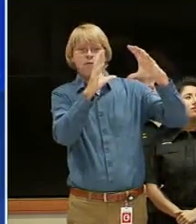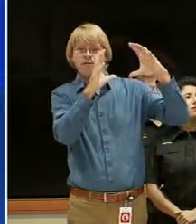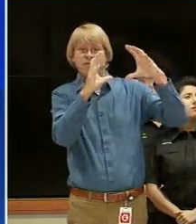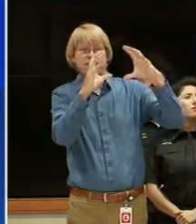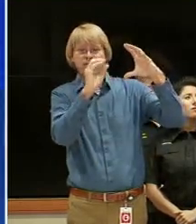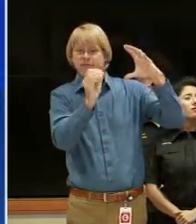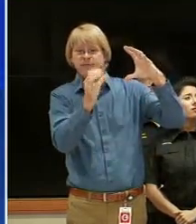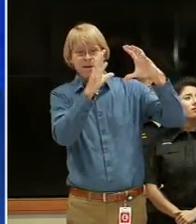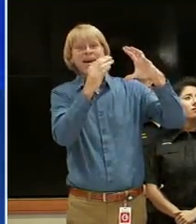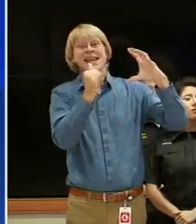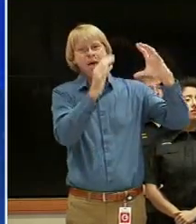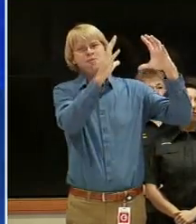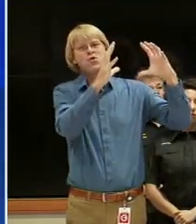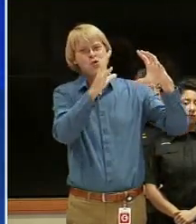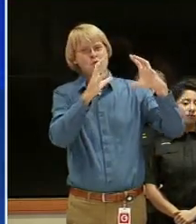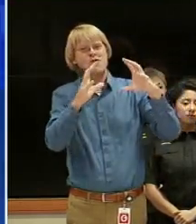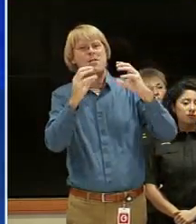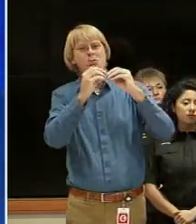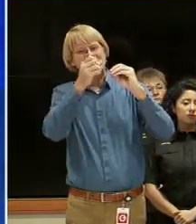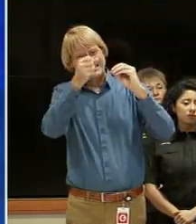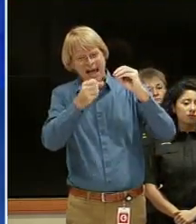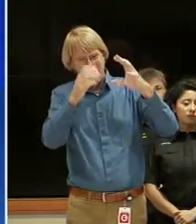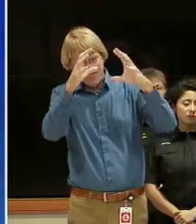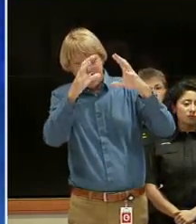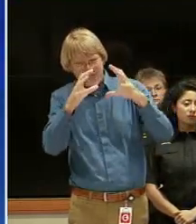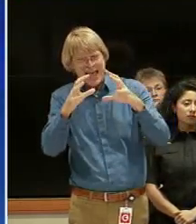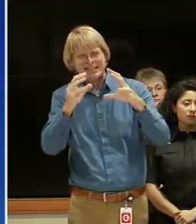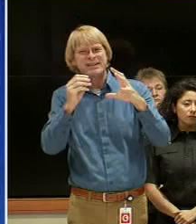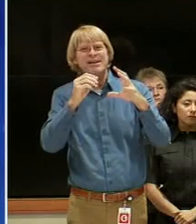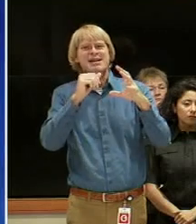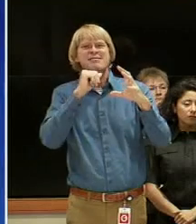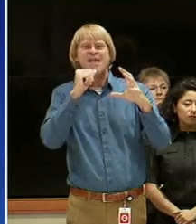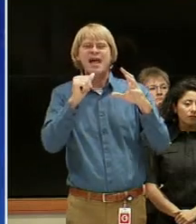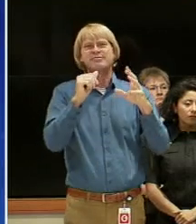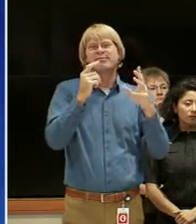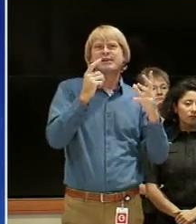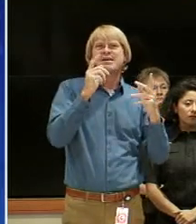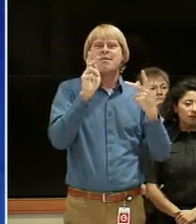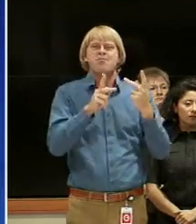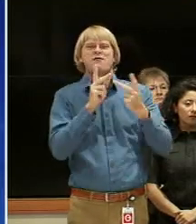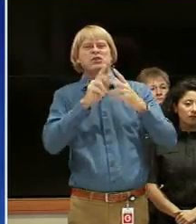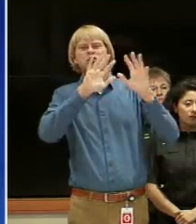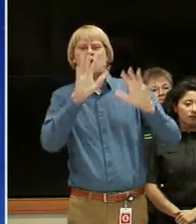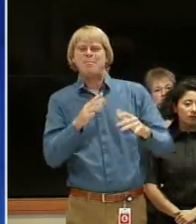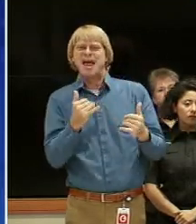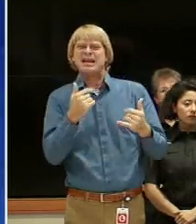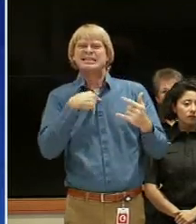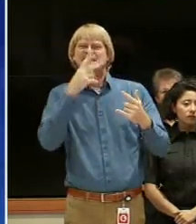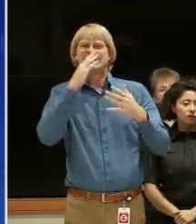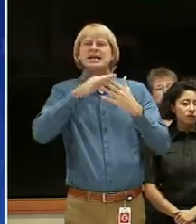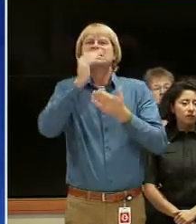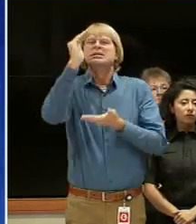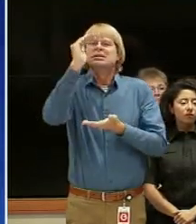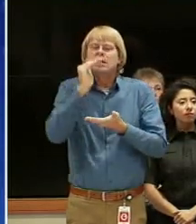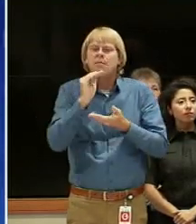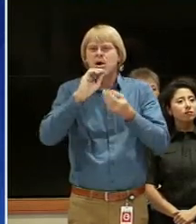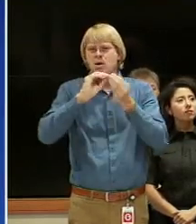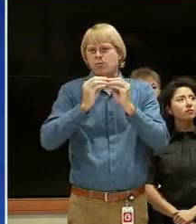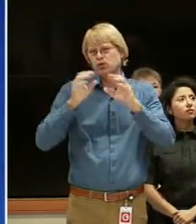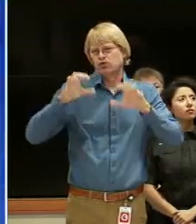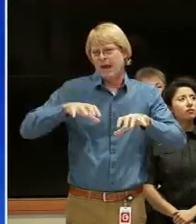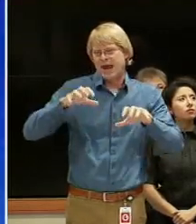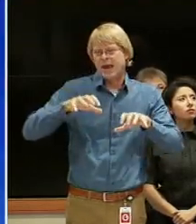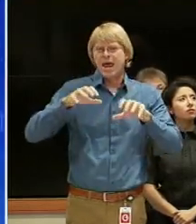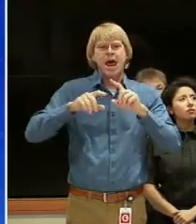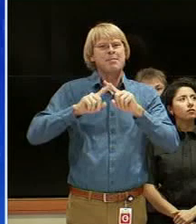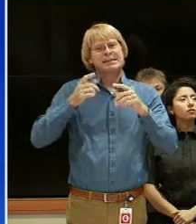but it is moving now to the south and it's not quite as organized as it was so we're starting to see these rainfall rates decrease a little bit